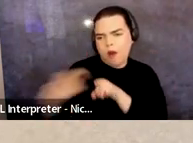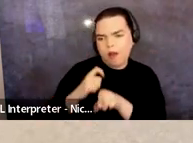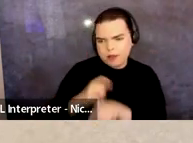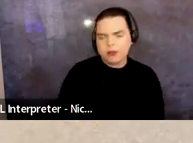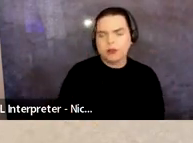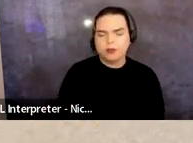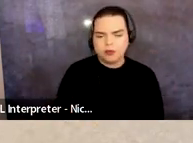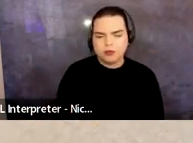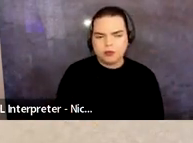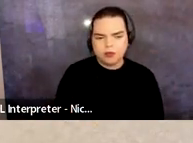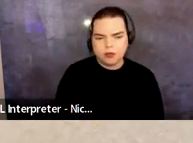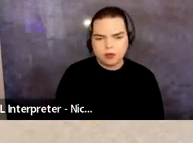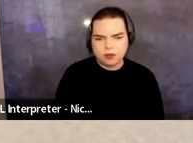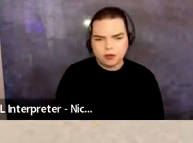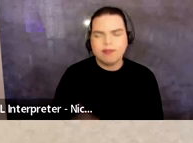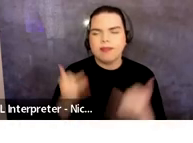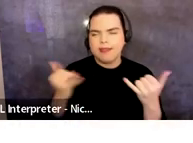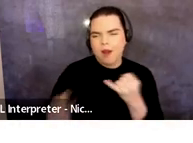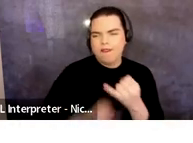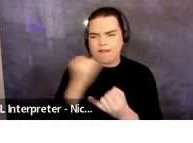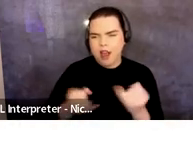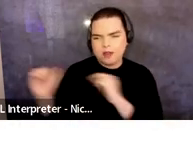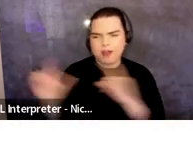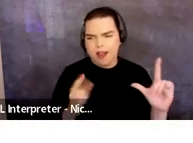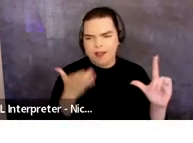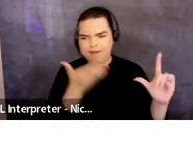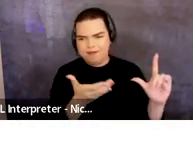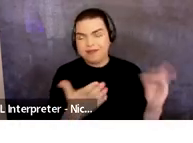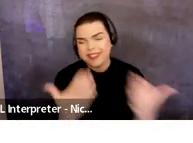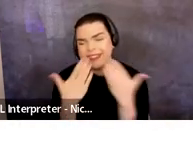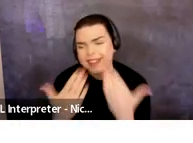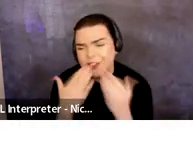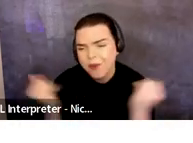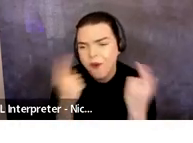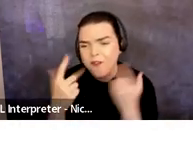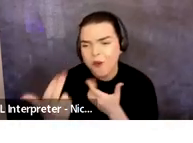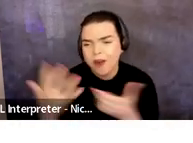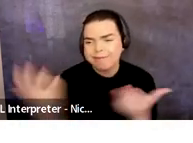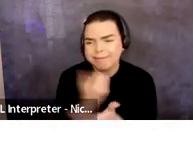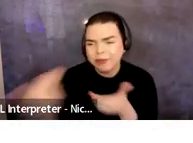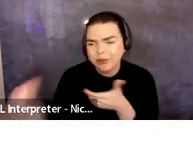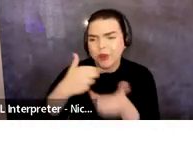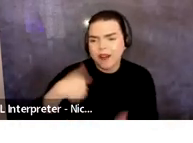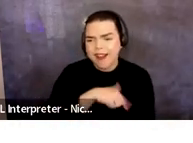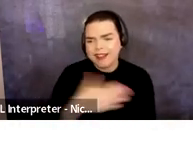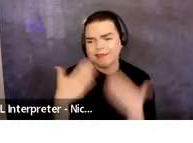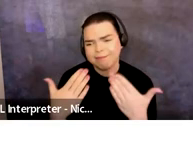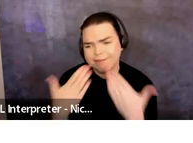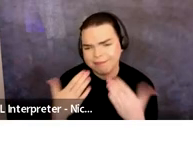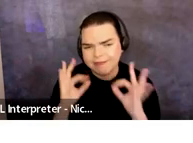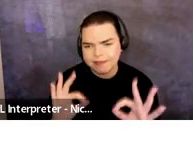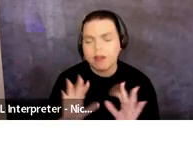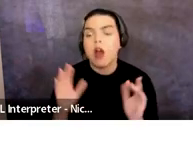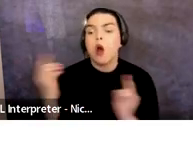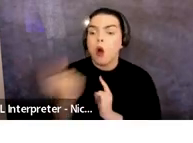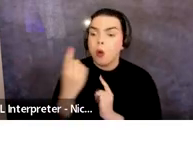We're going to just throw up our final slide here as I thank you all for joining us and always